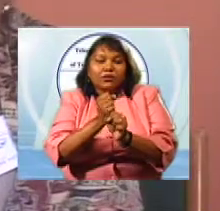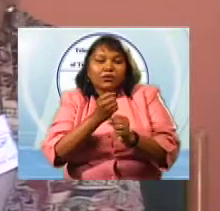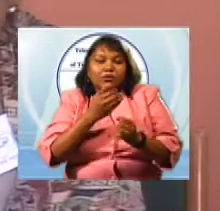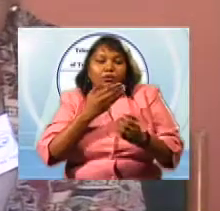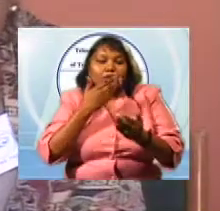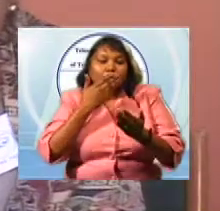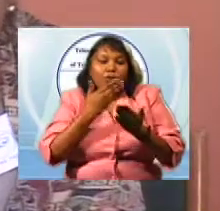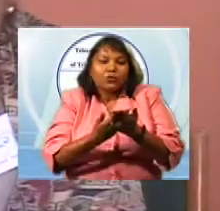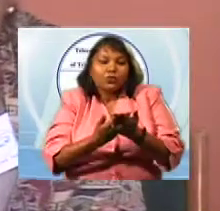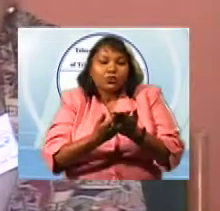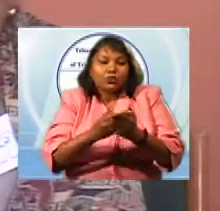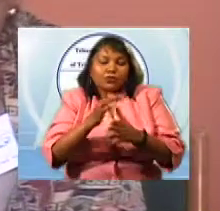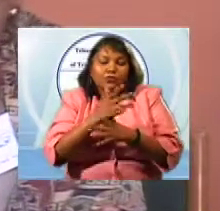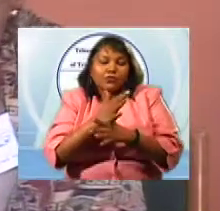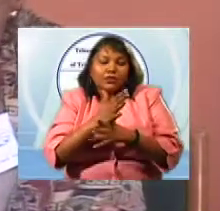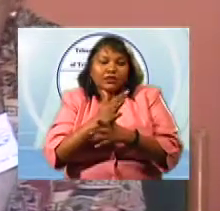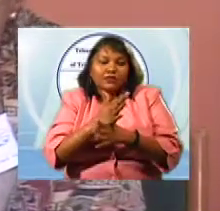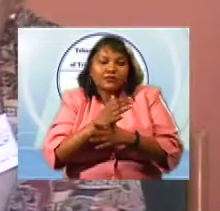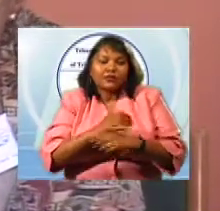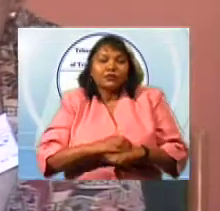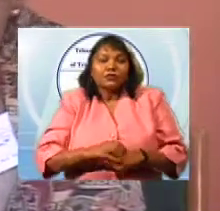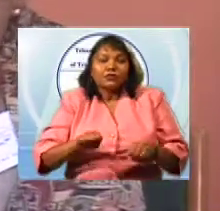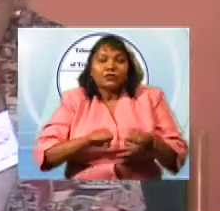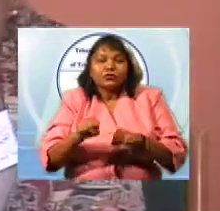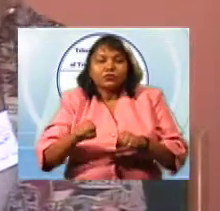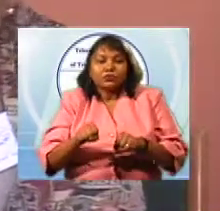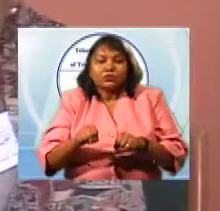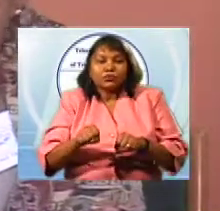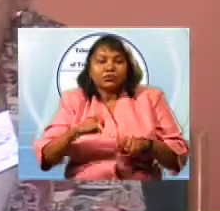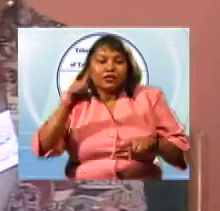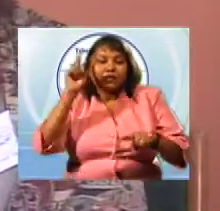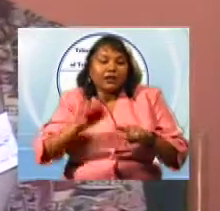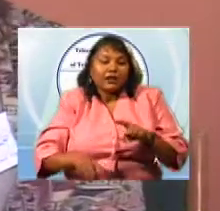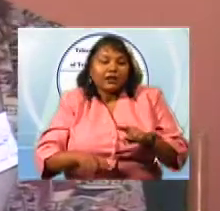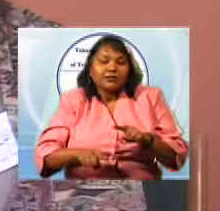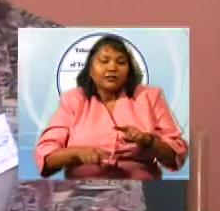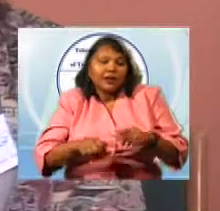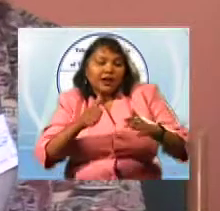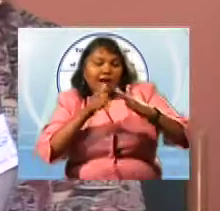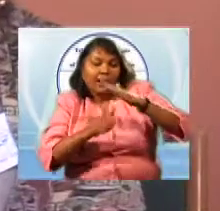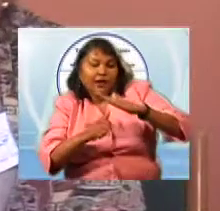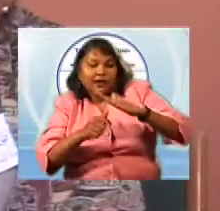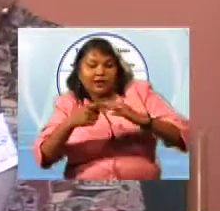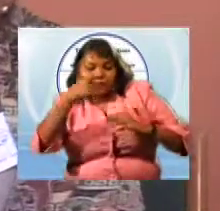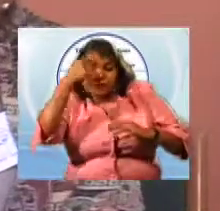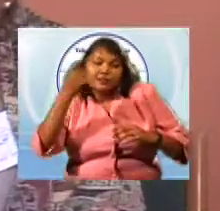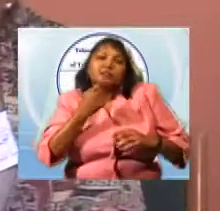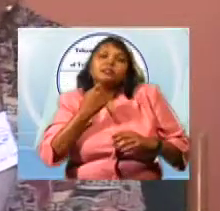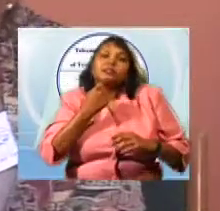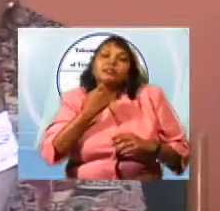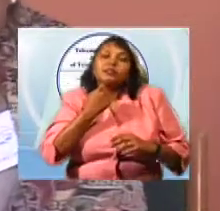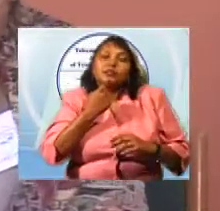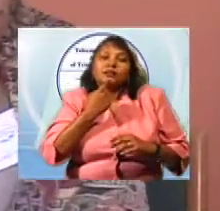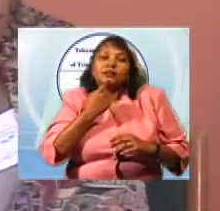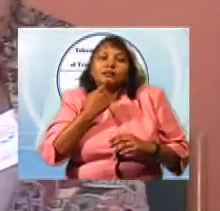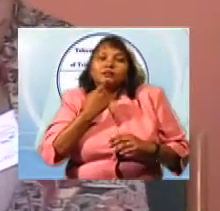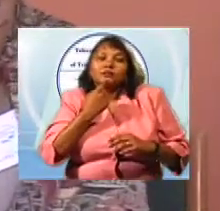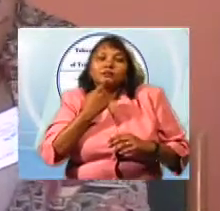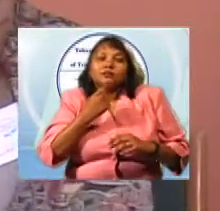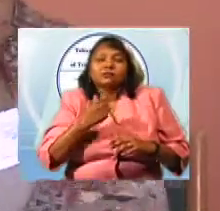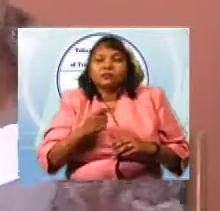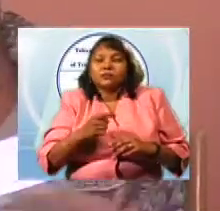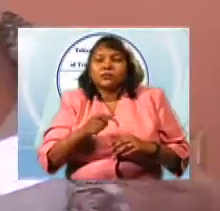that is required. So that you can't duck the question by simply saying that, you know,